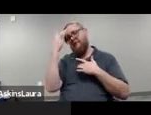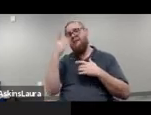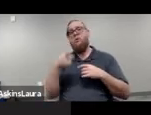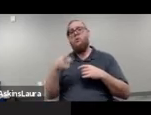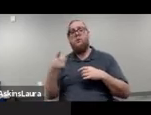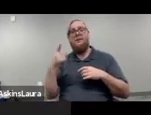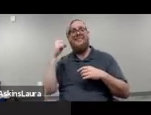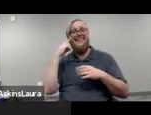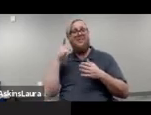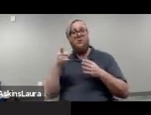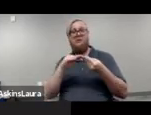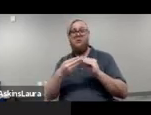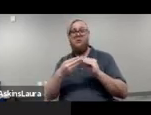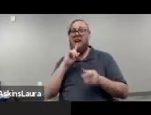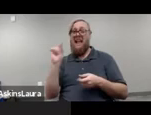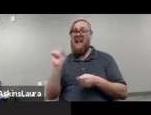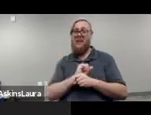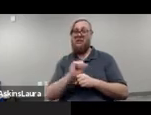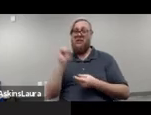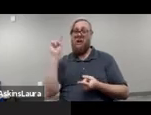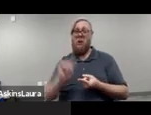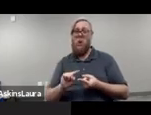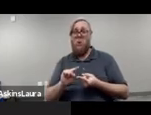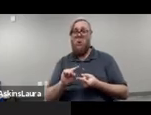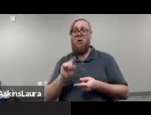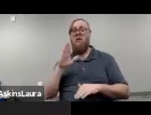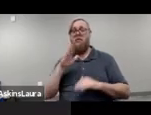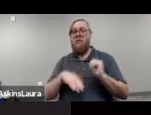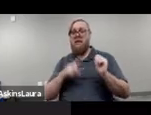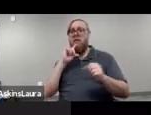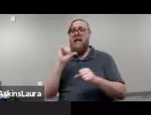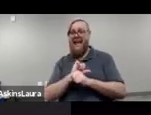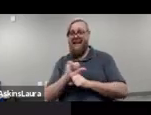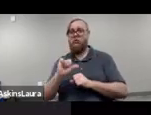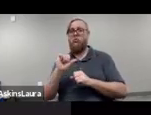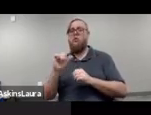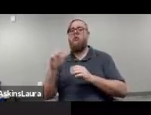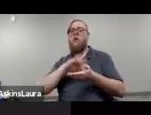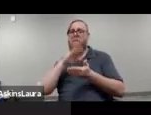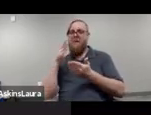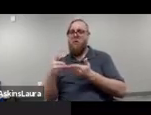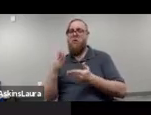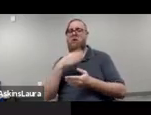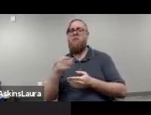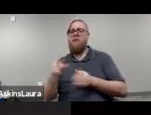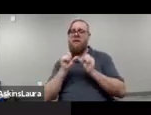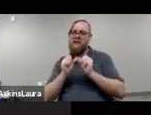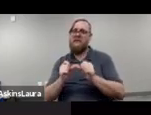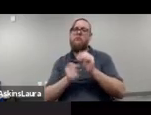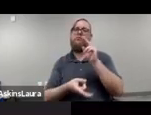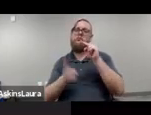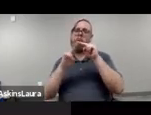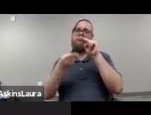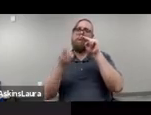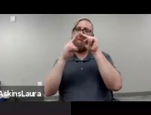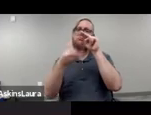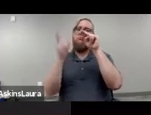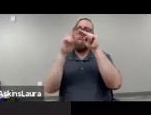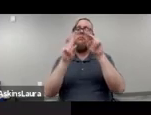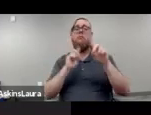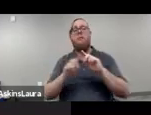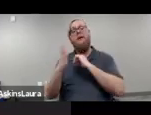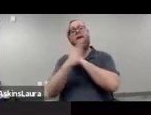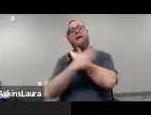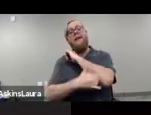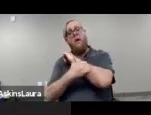are actually lower and they continue to, lower than the actual numbers, and they continue to climb. Now, as far as county